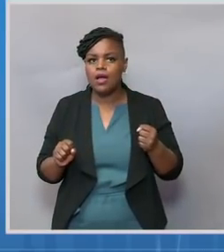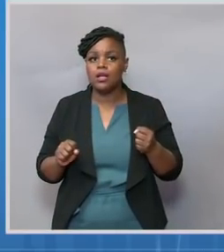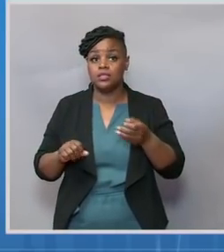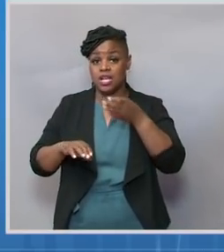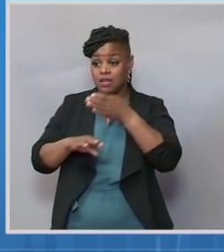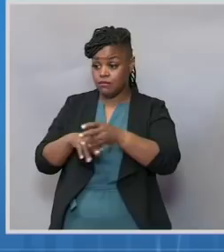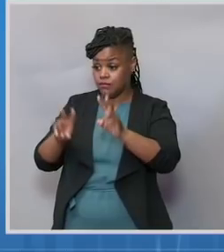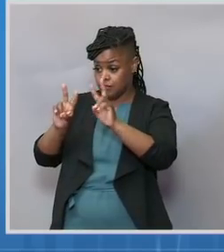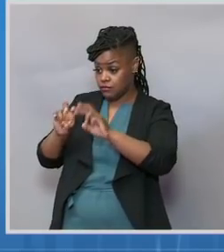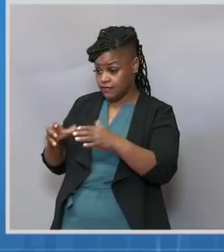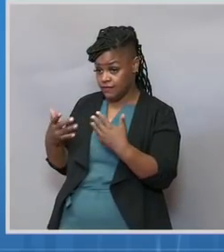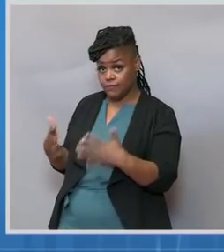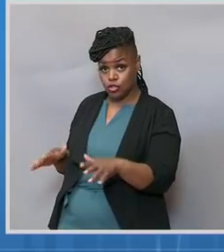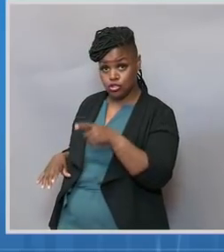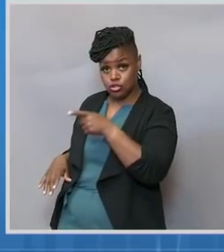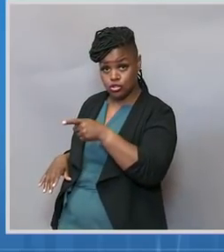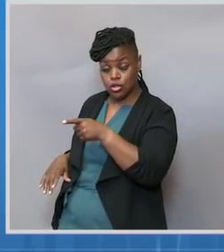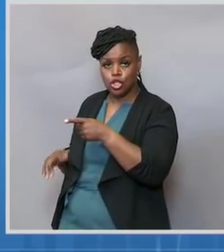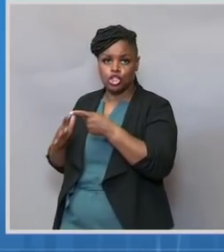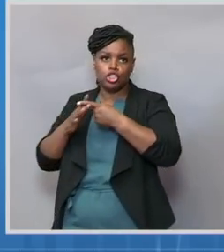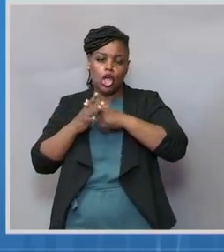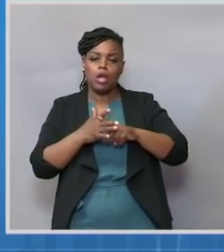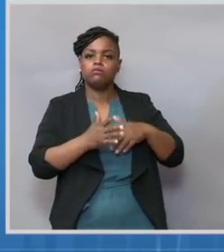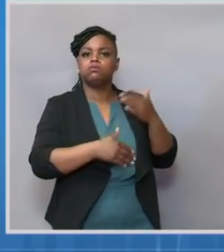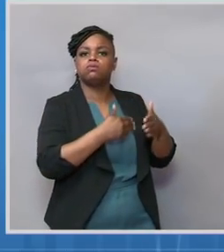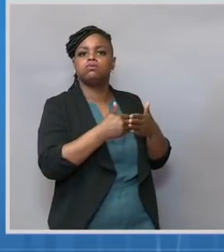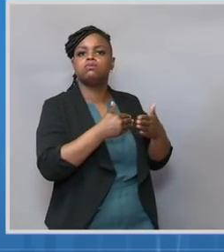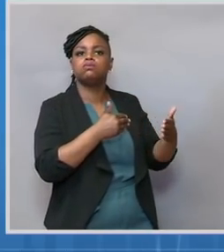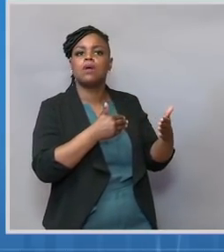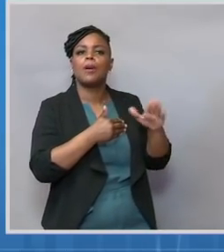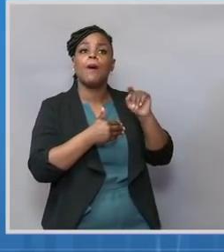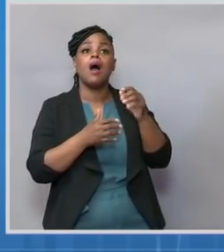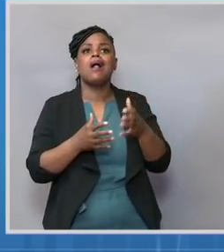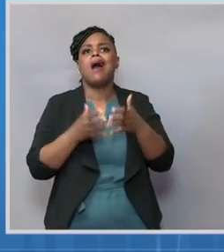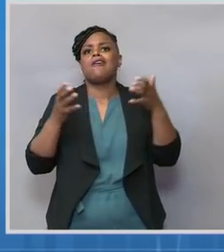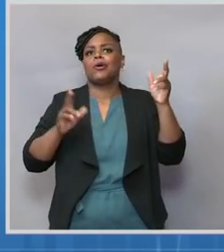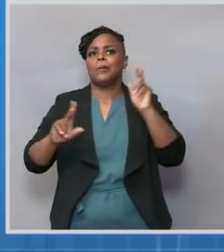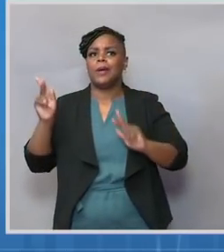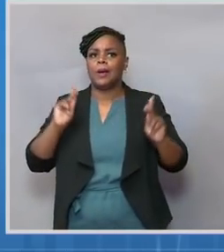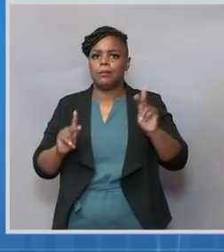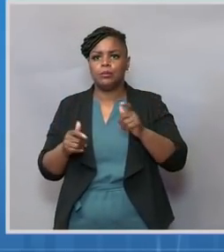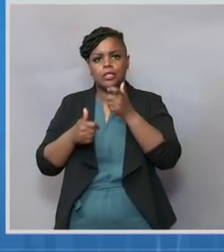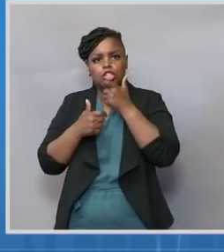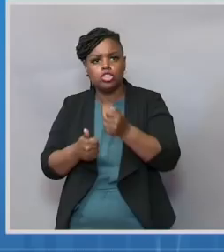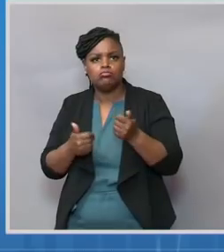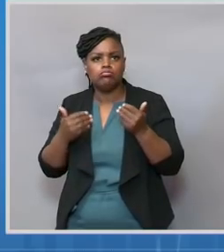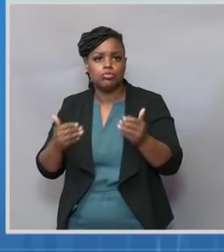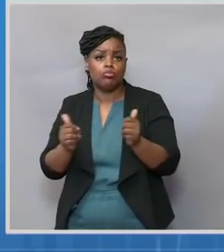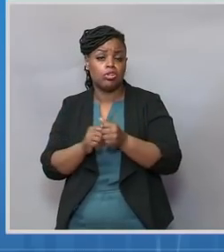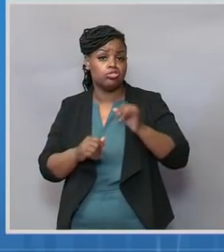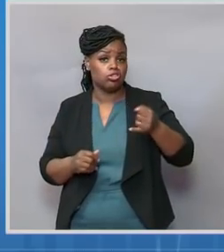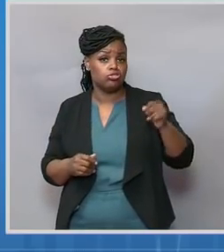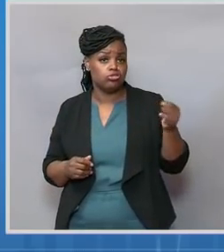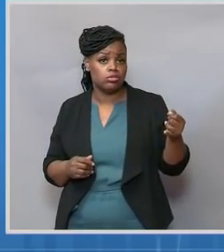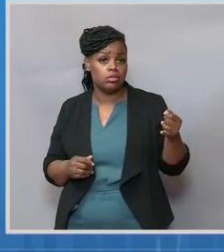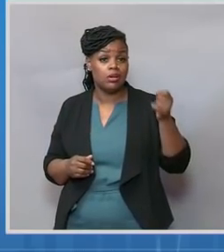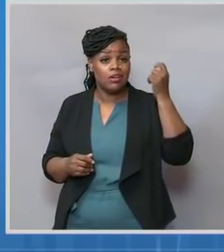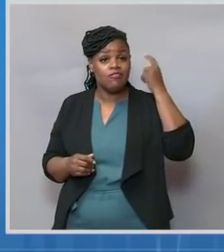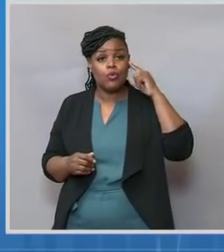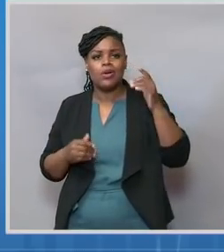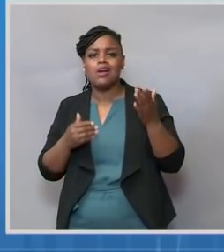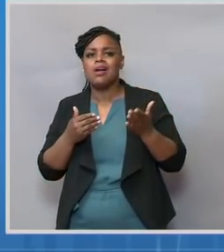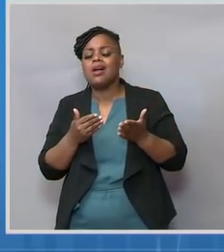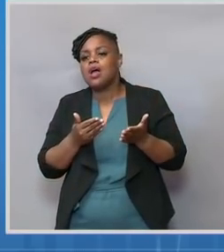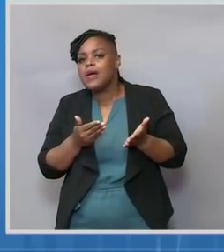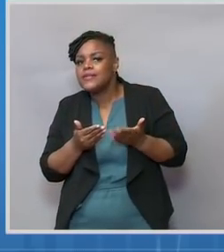think that there's plenty of people who are interested in the J&J vaccine if just for convenience, as well as for a single dose